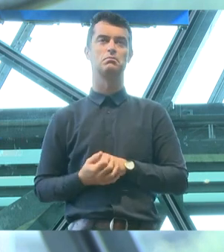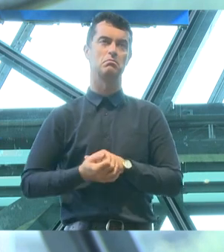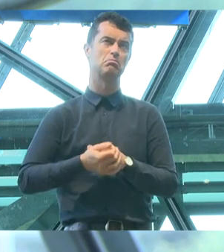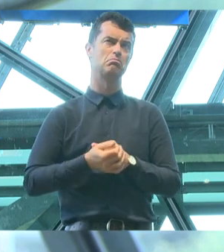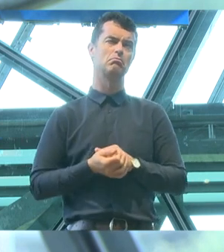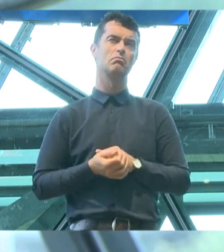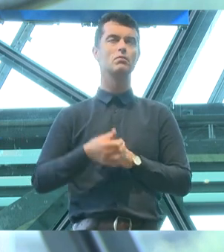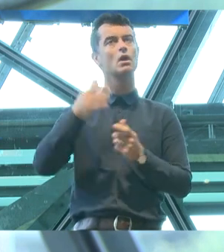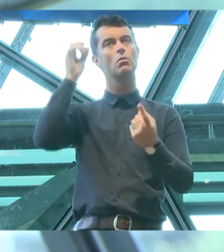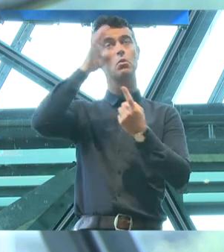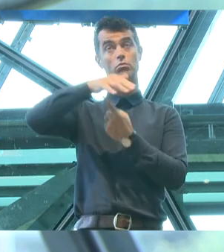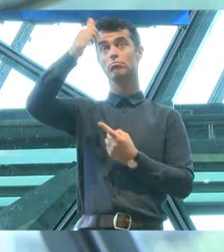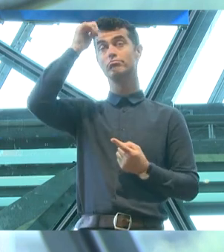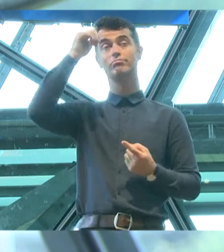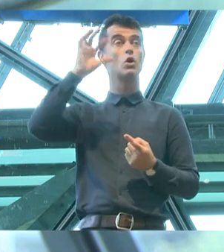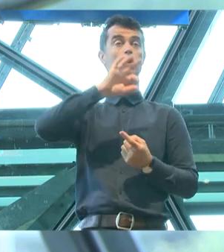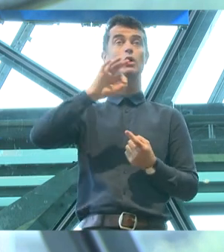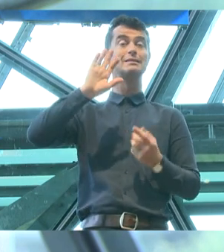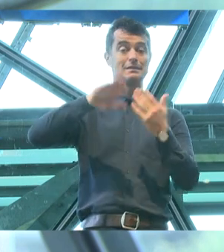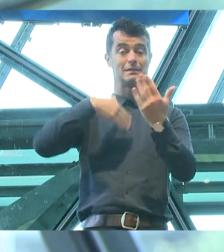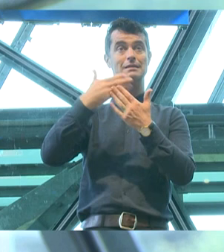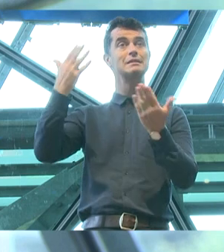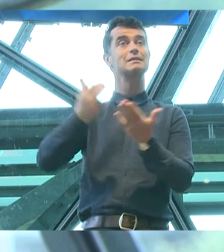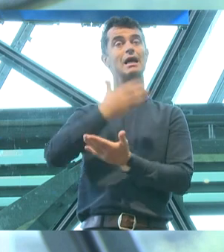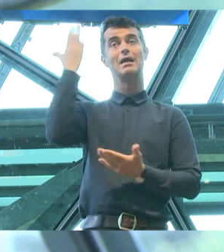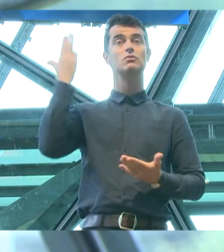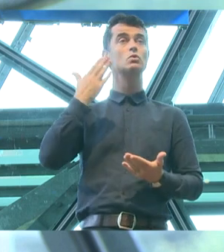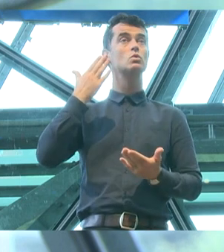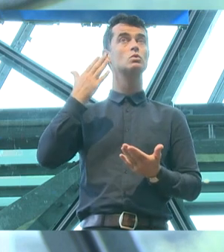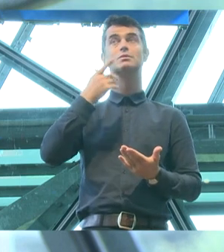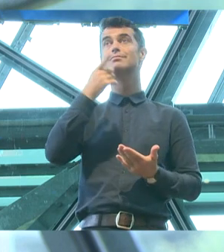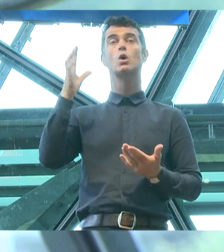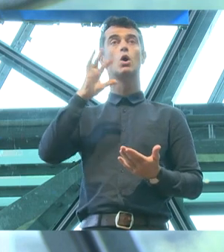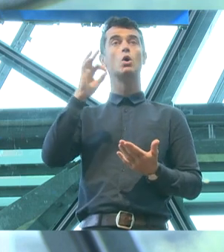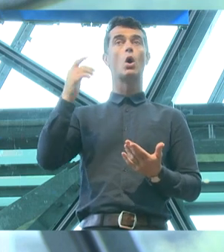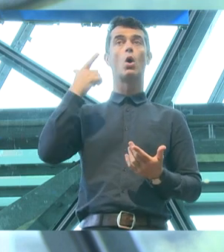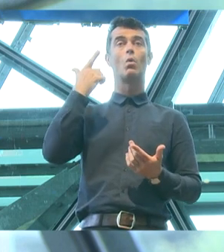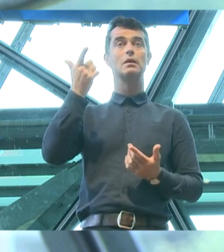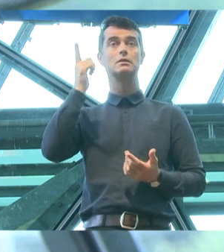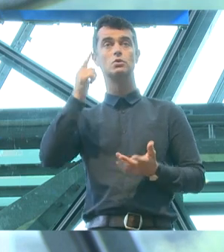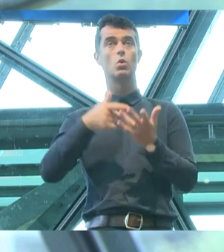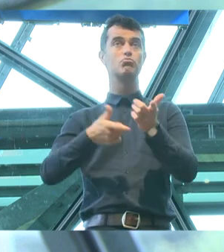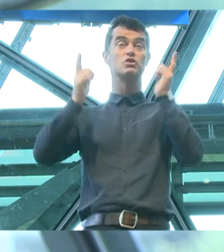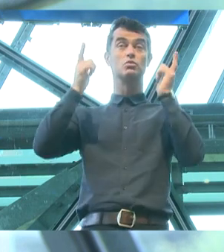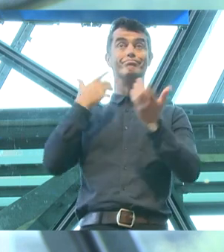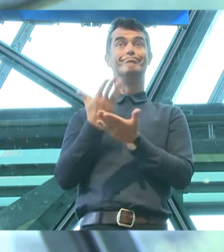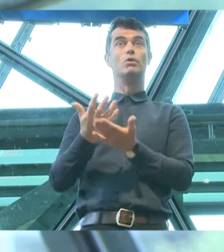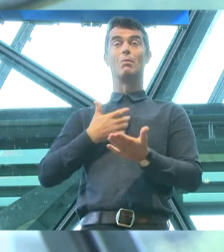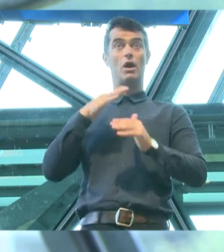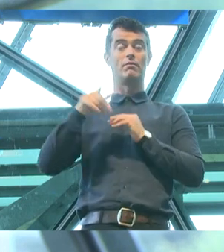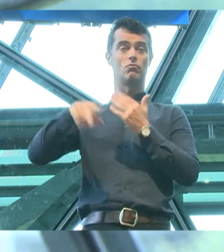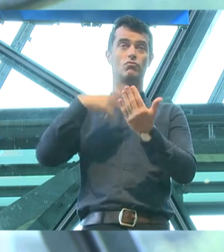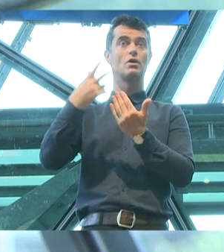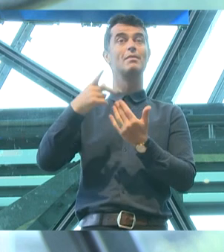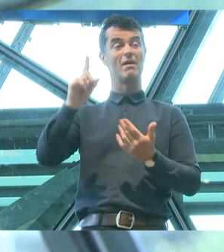inception of Safe Schools, not a single school principal or teacher has made one complaint about the programme. And after its initial success,